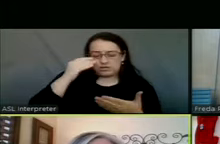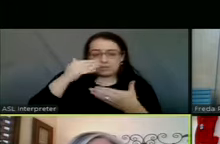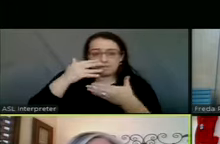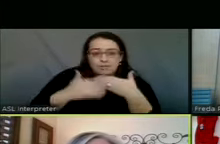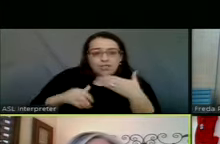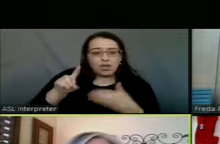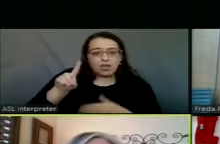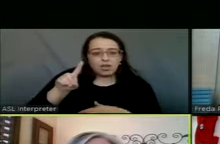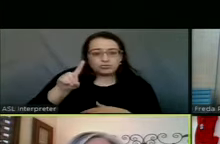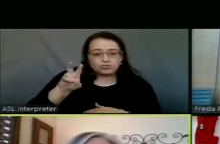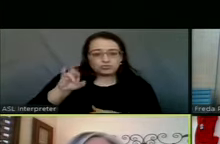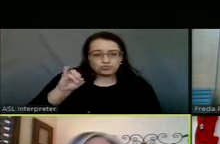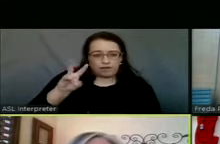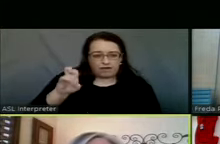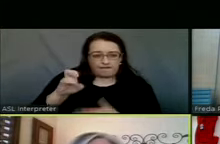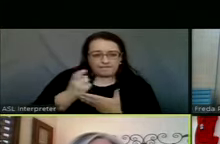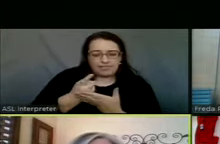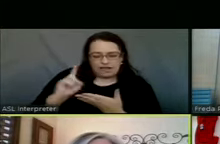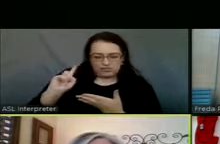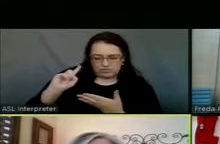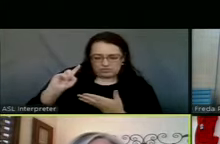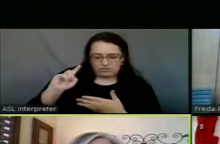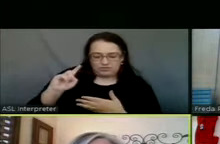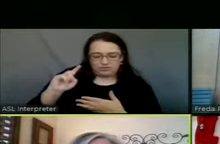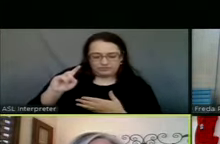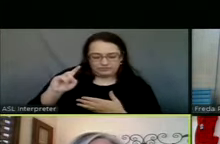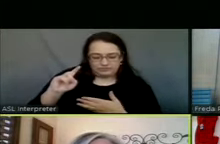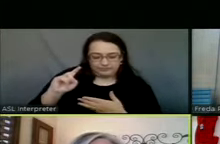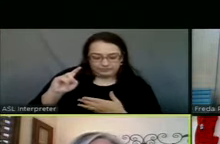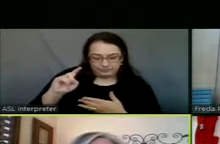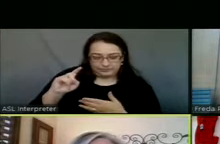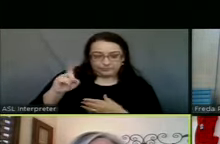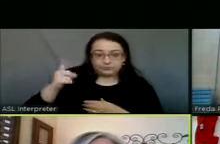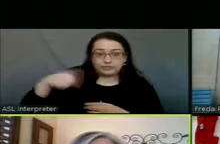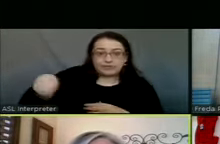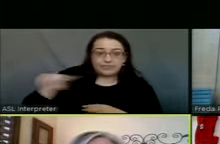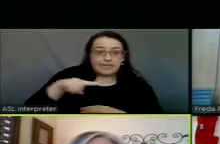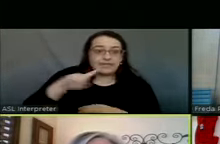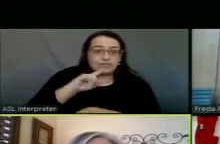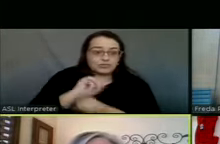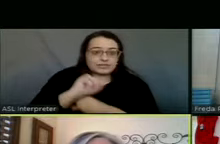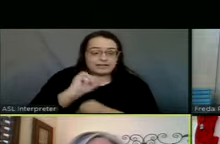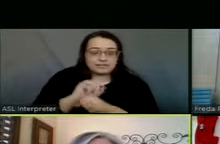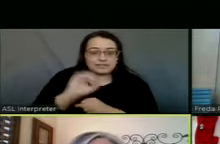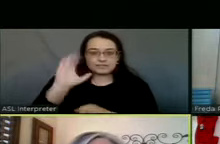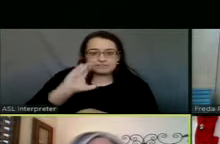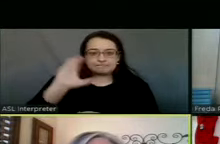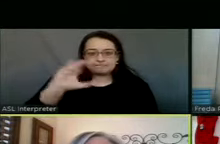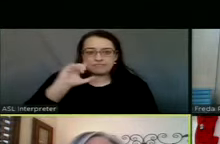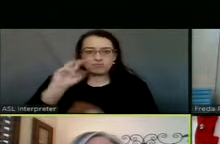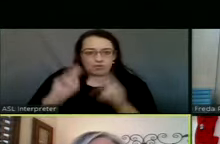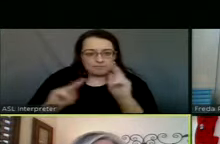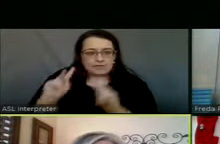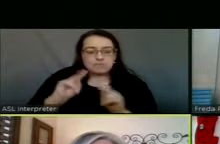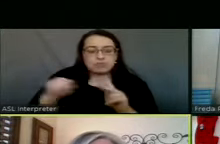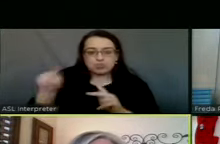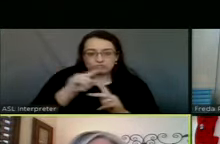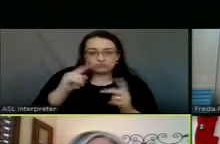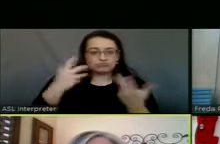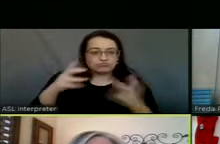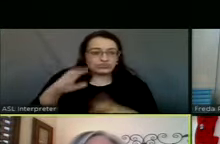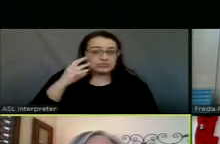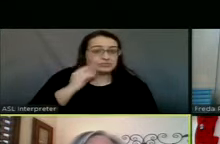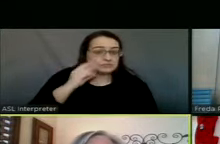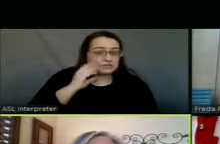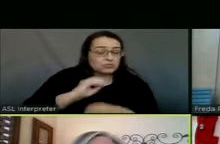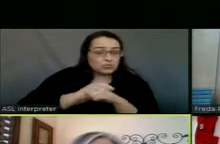drive last week was that they are definitely looking for individuals who have already had